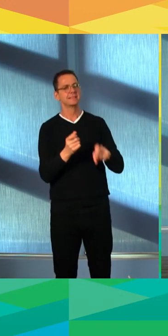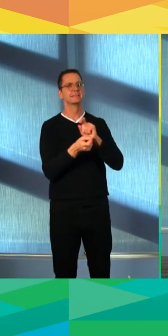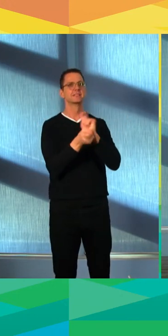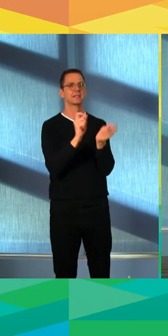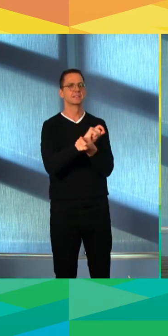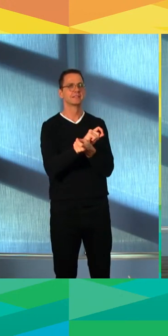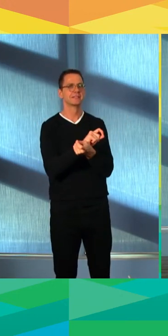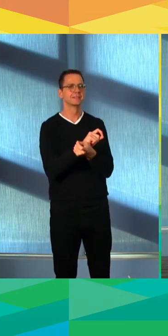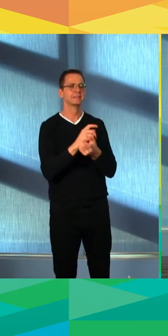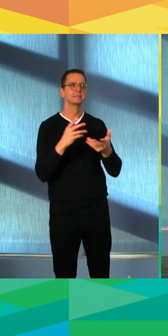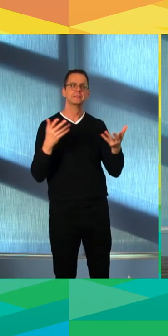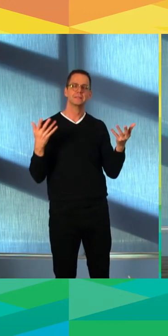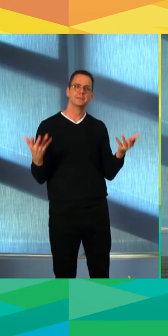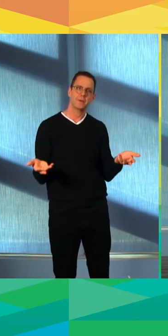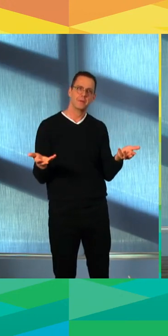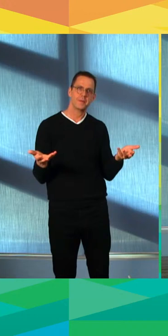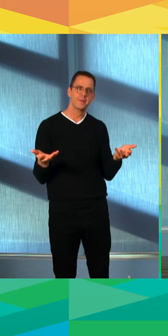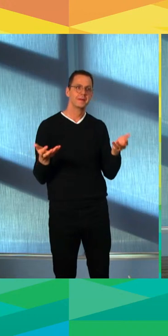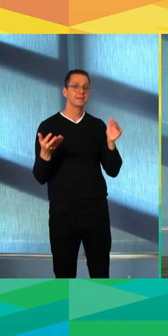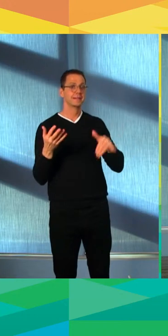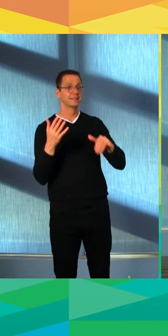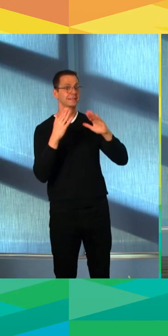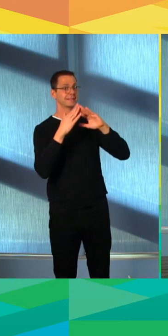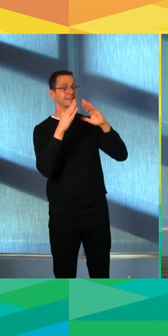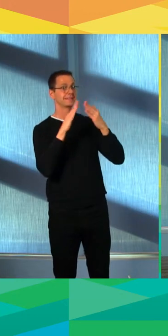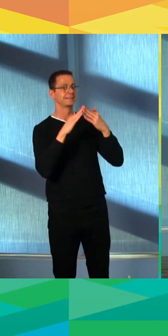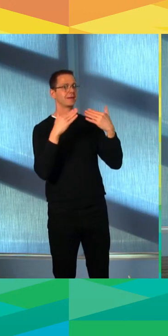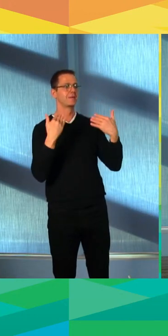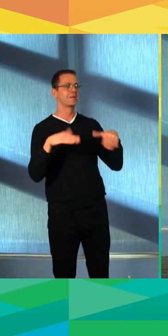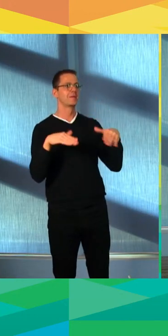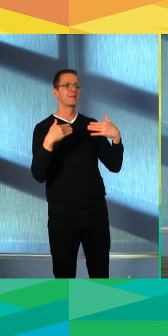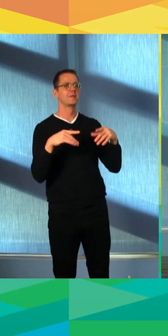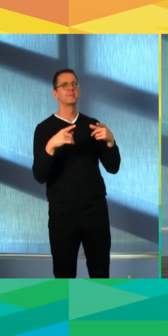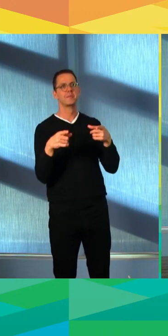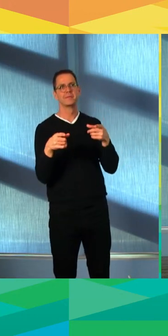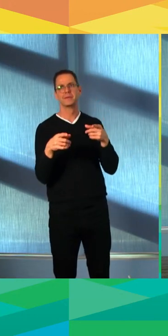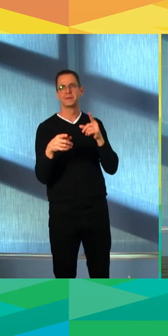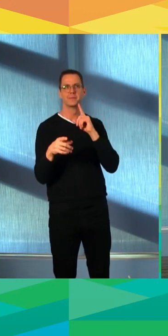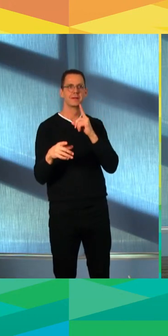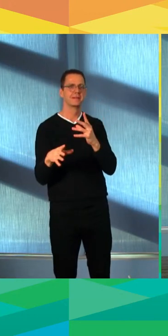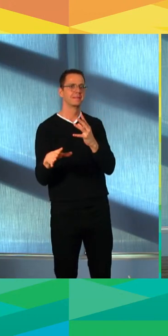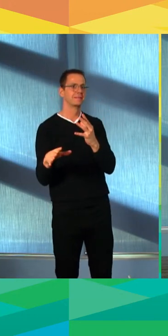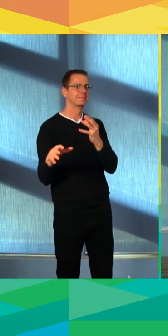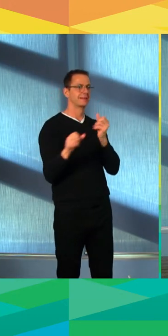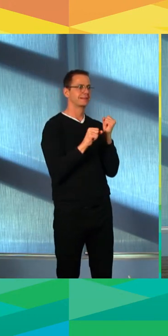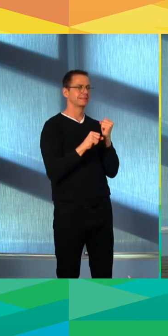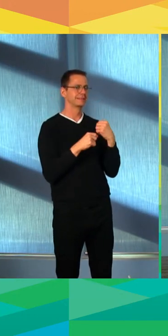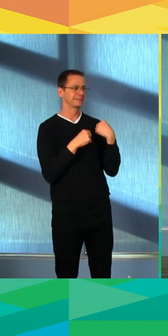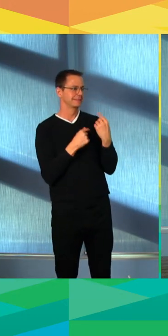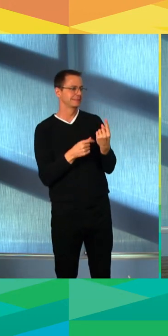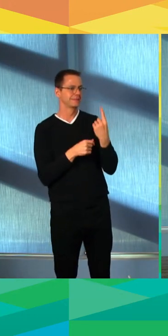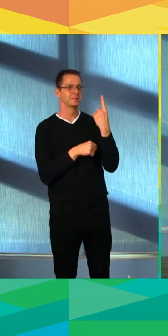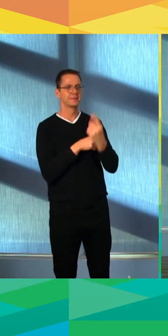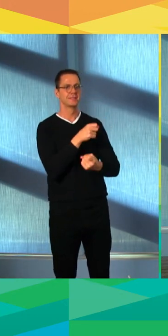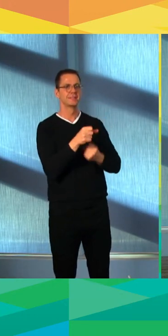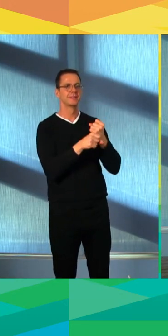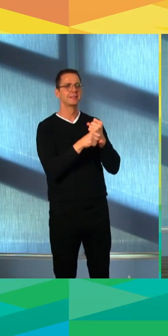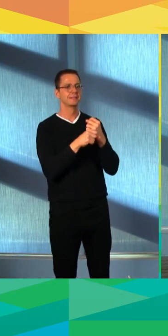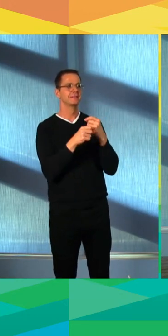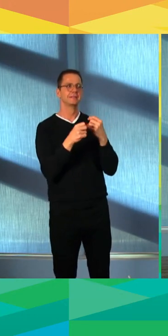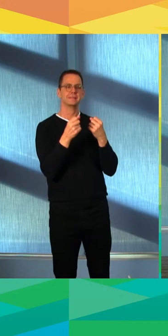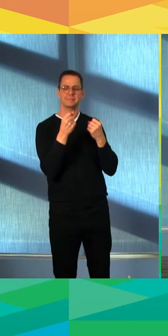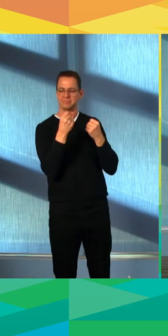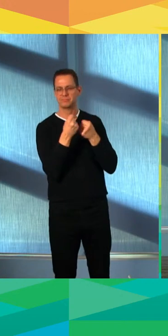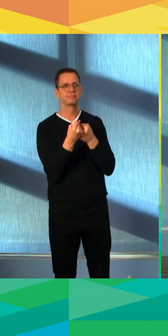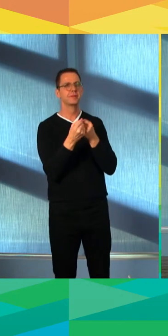nimble. And so the city was even faster this past year at working with businesses to support them. And I hope that that